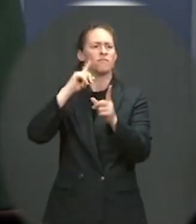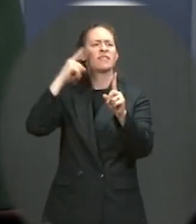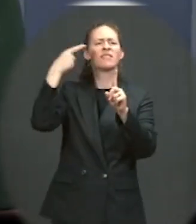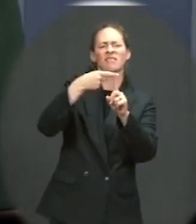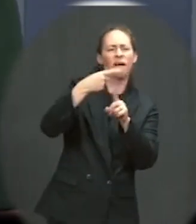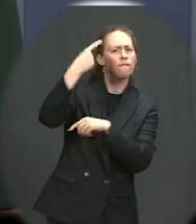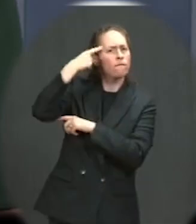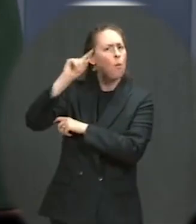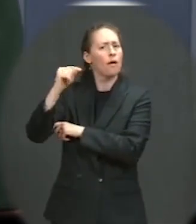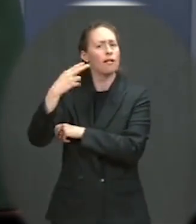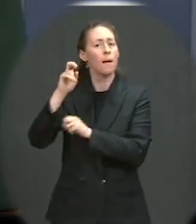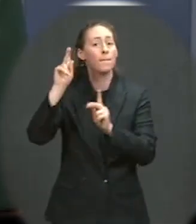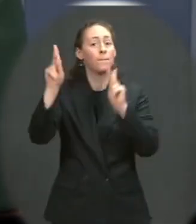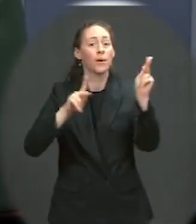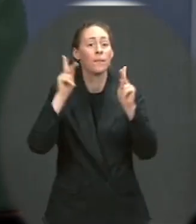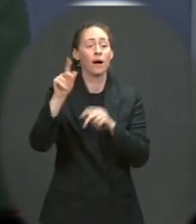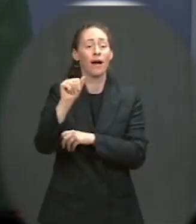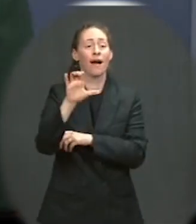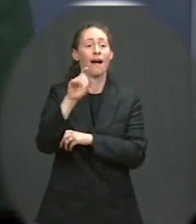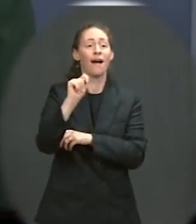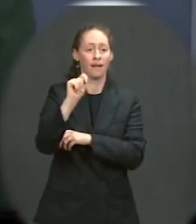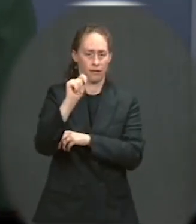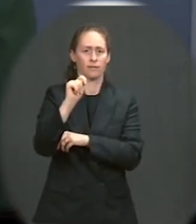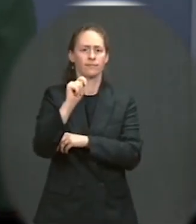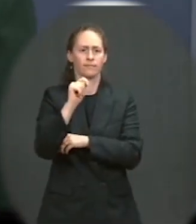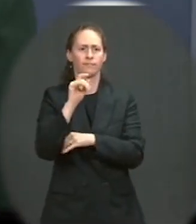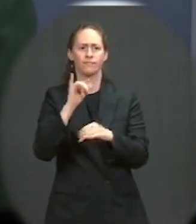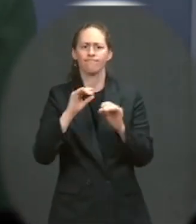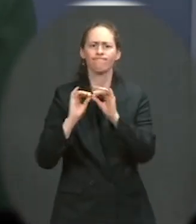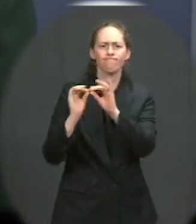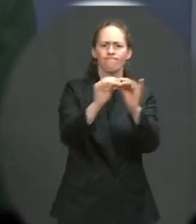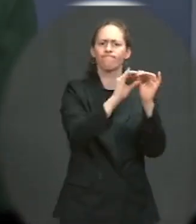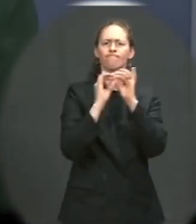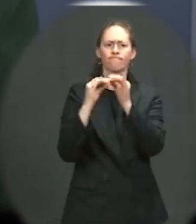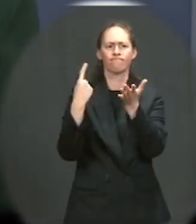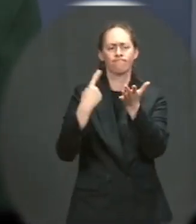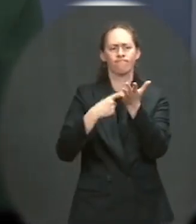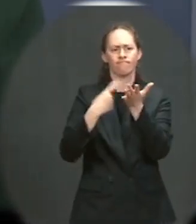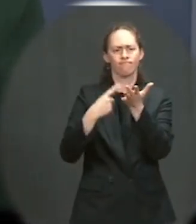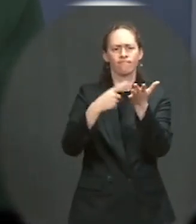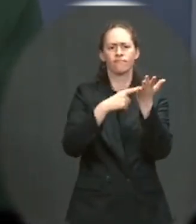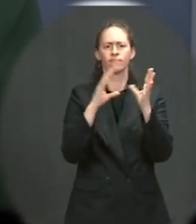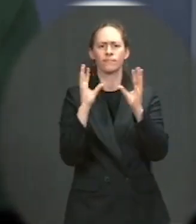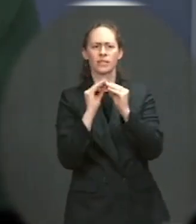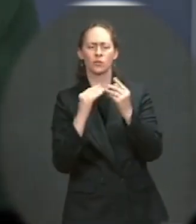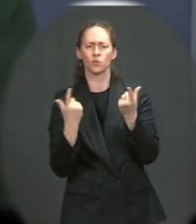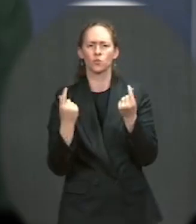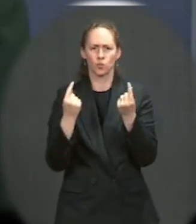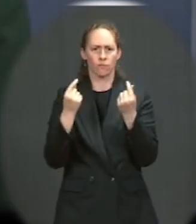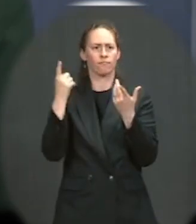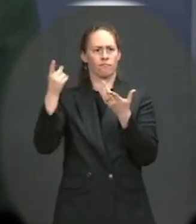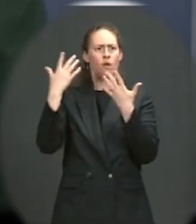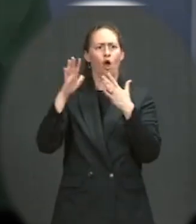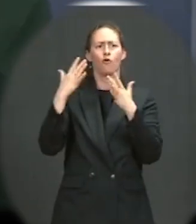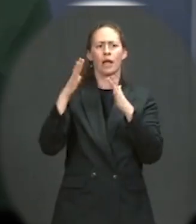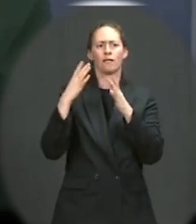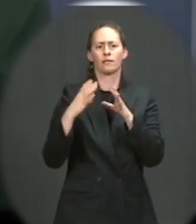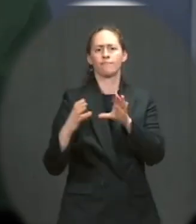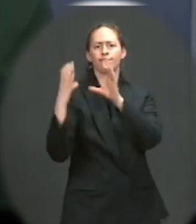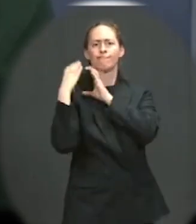builds on the vice president's work to bring together a national coalition on voting rights to promote voter registration and engagement